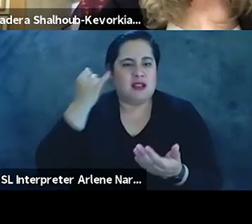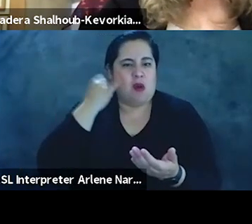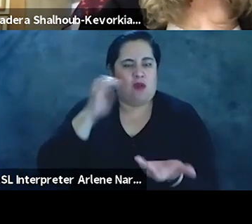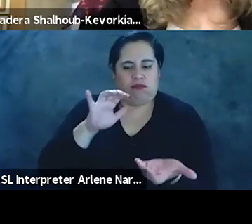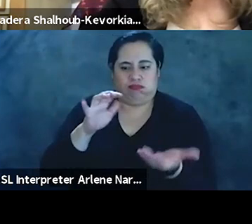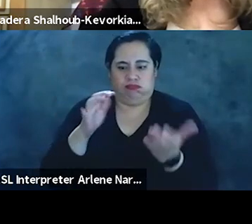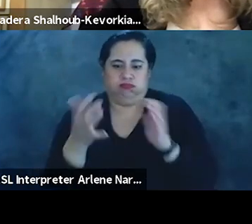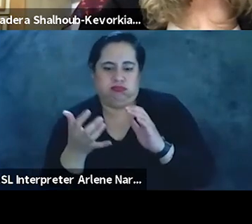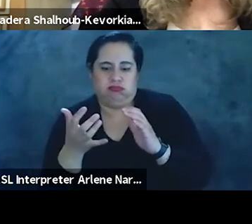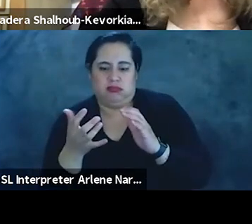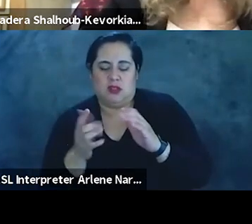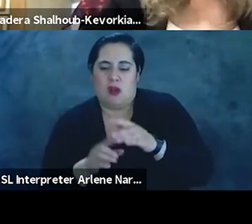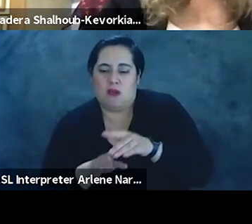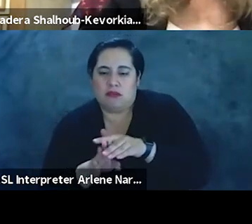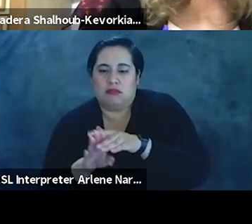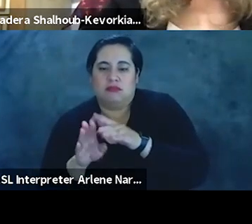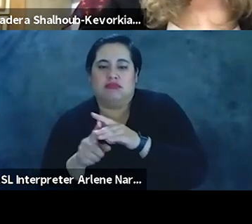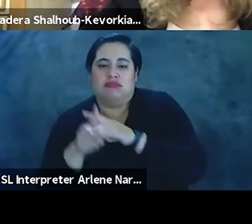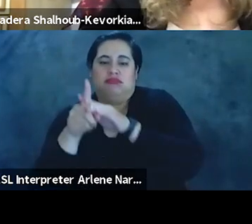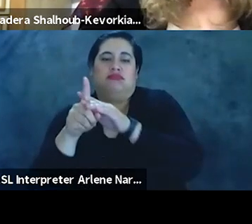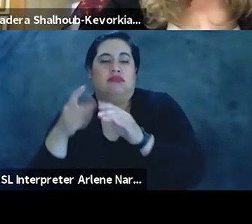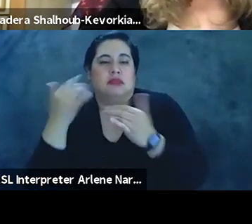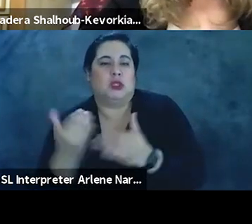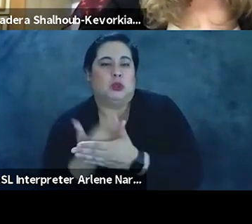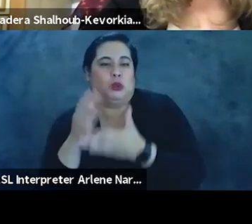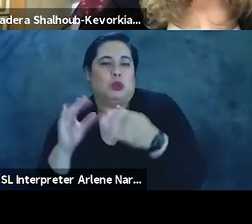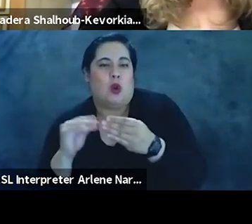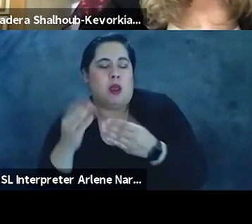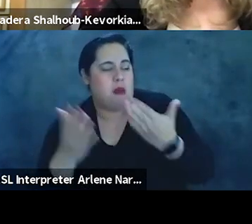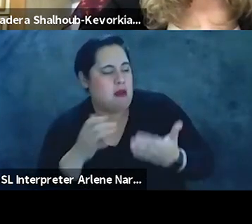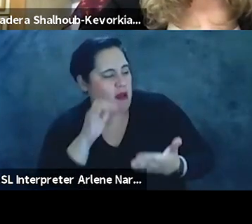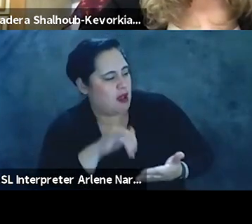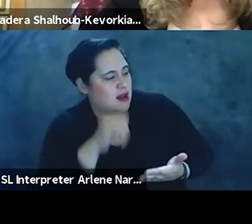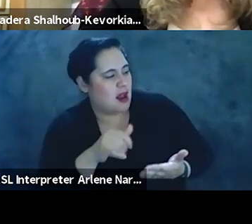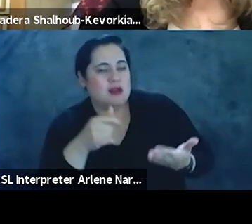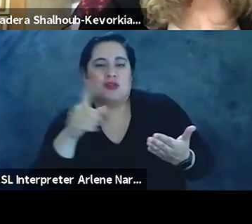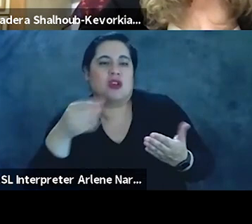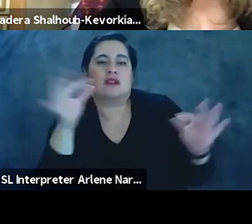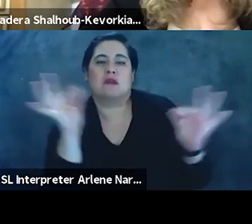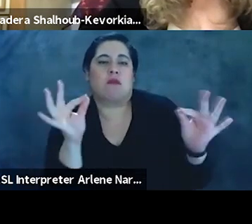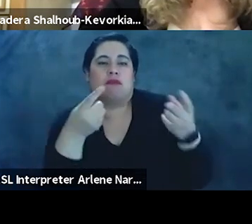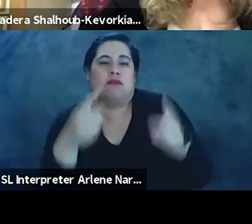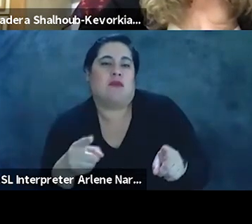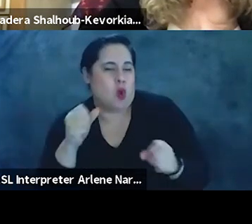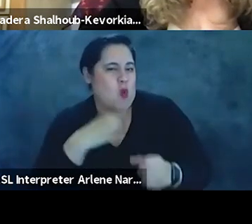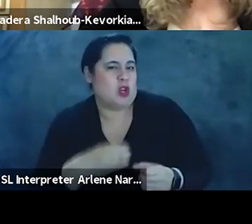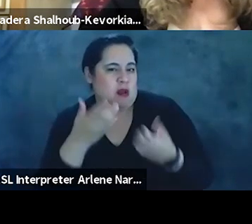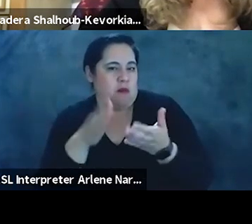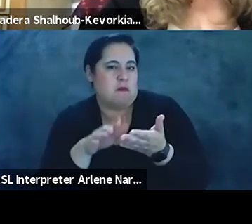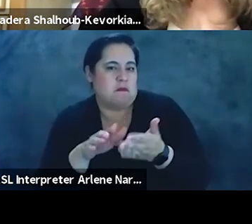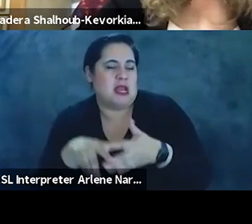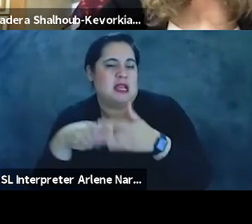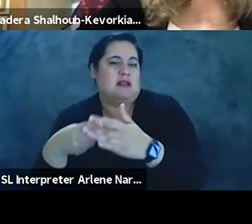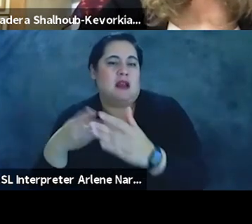permission to narrate may not be as consequential as we might wish to believe it could become? Let me quote the closing words of